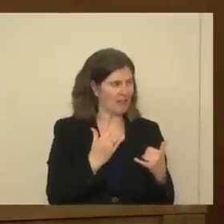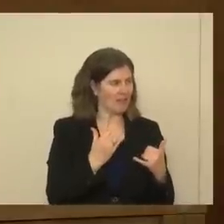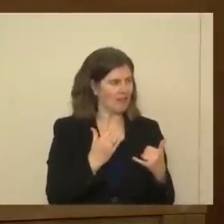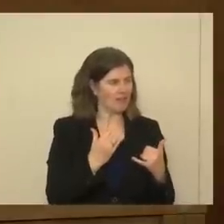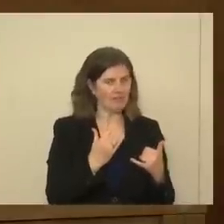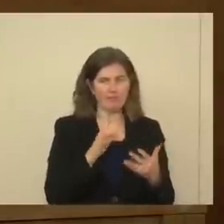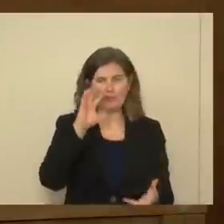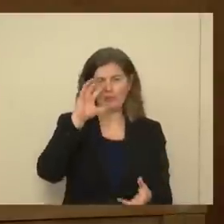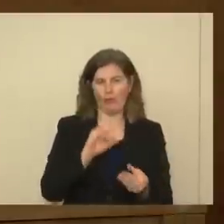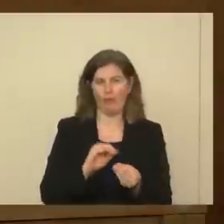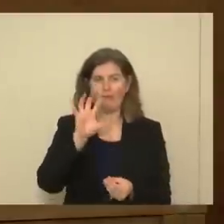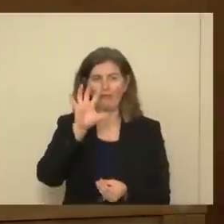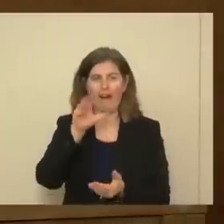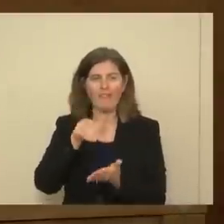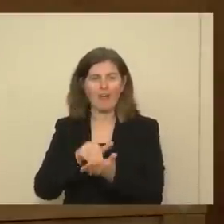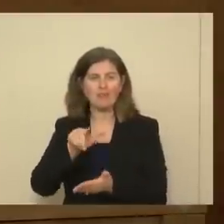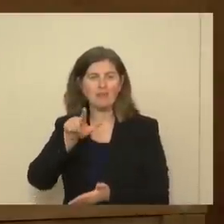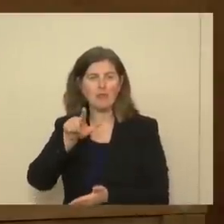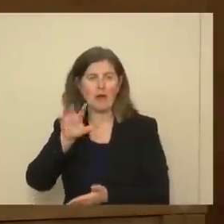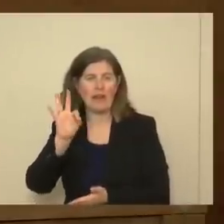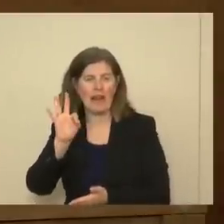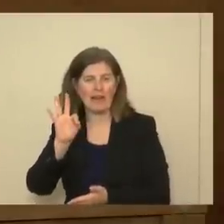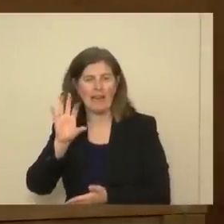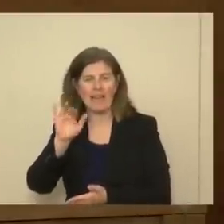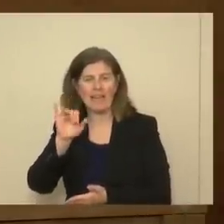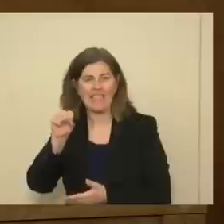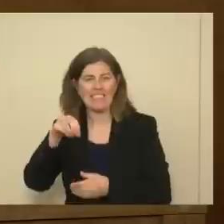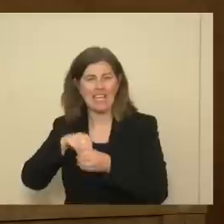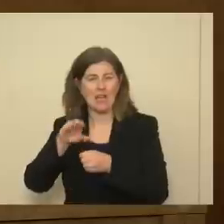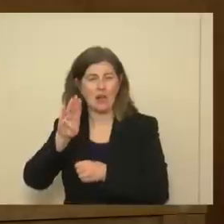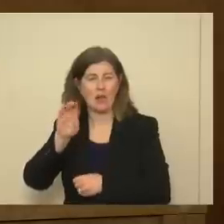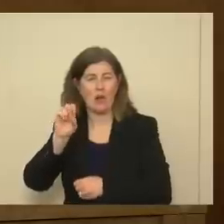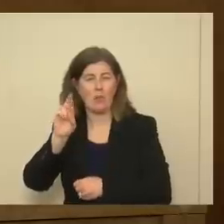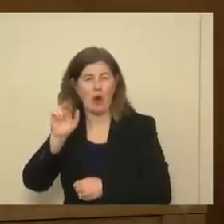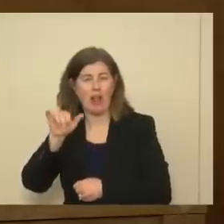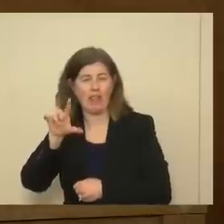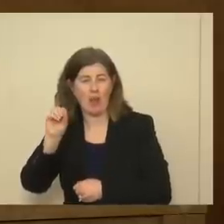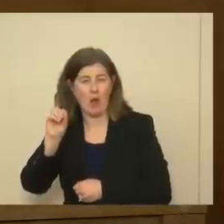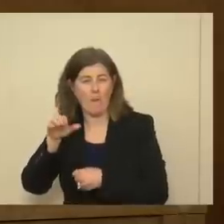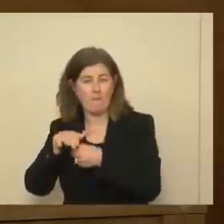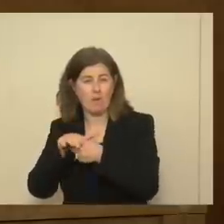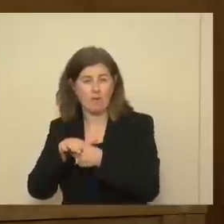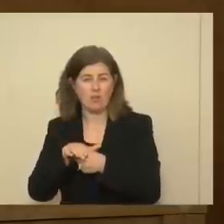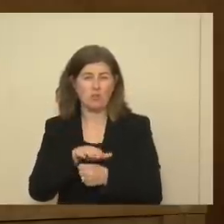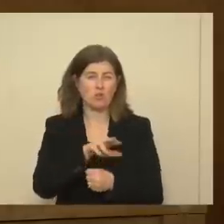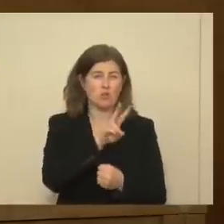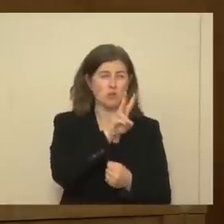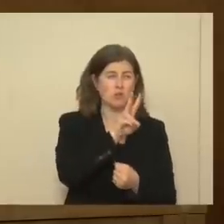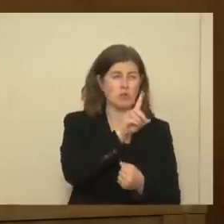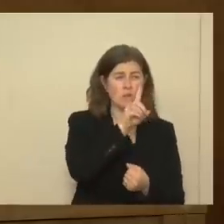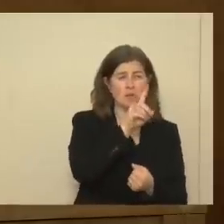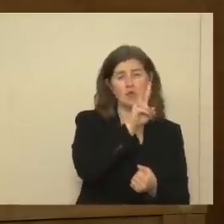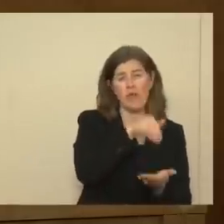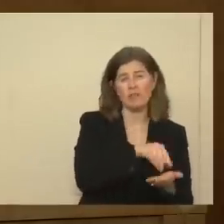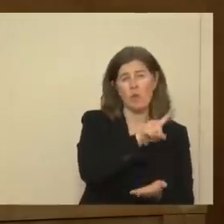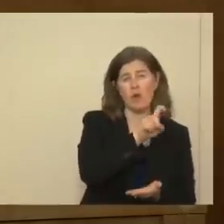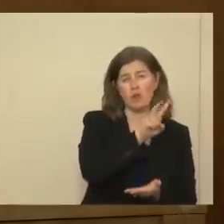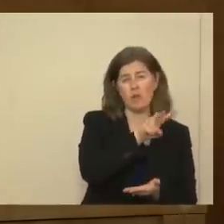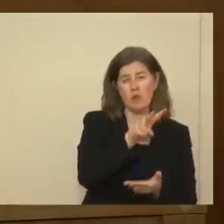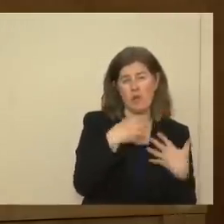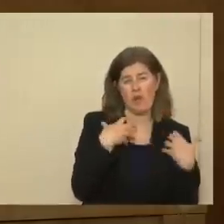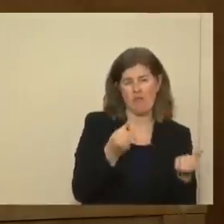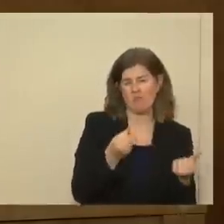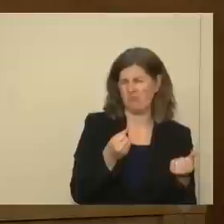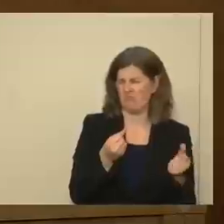a total of 5,029 cases in Bernalillo County, 21, 22 recovered. And that's pretty much exactly